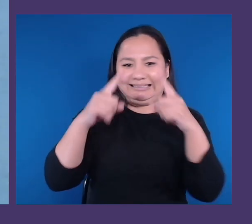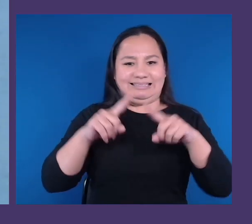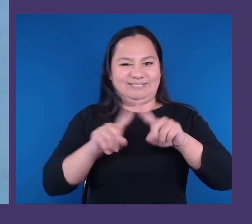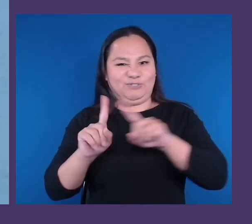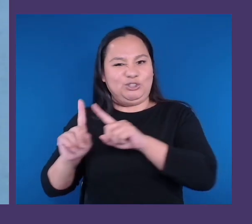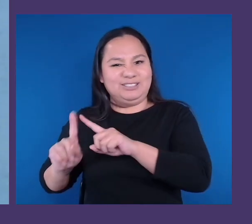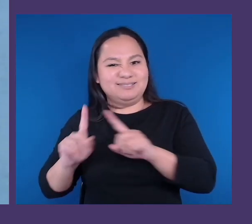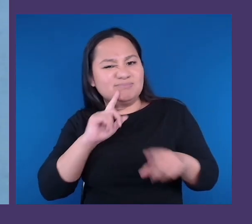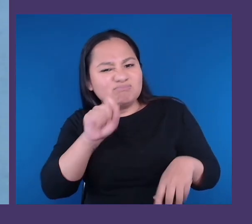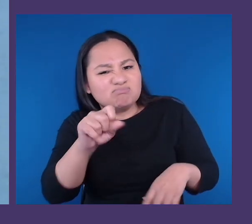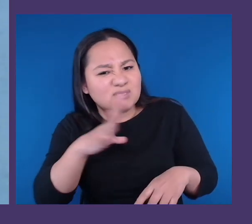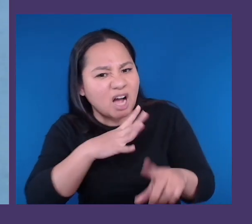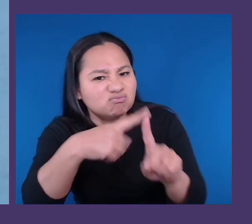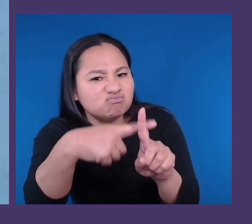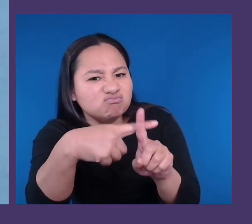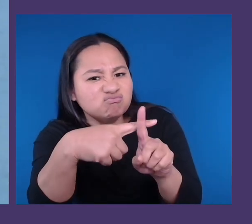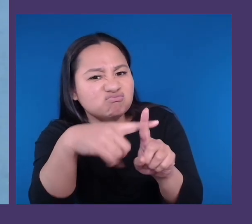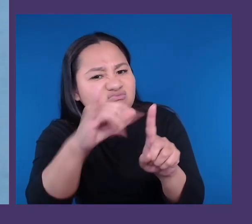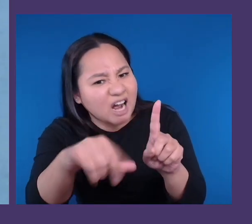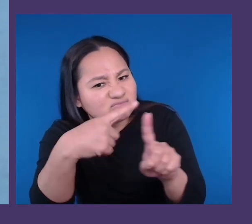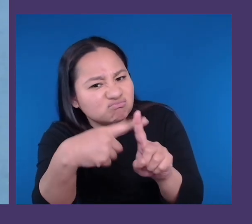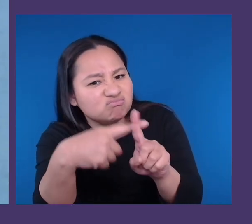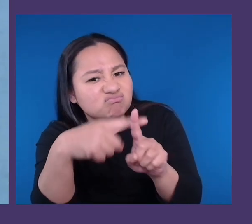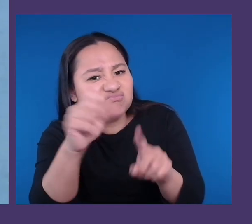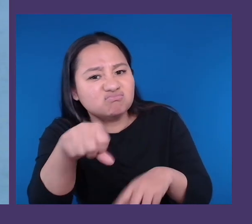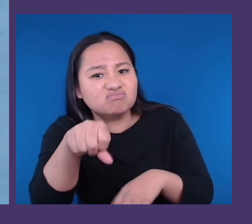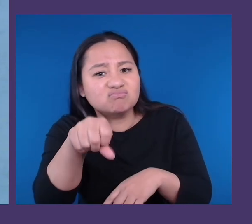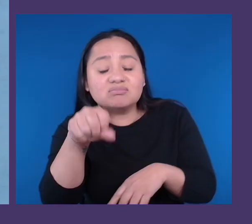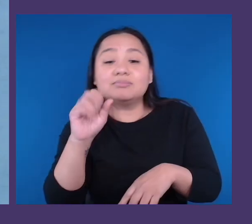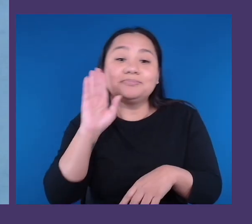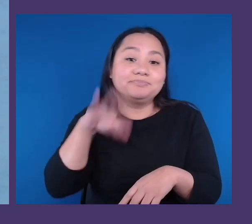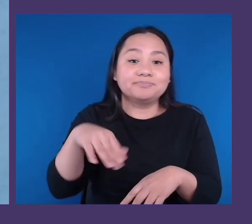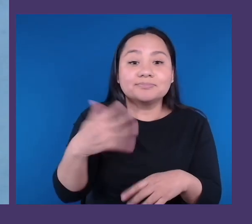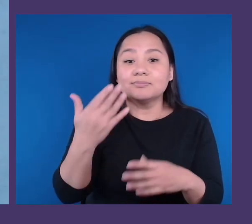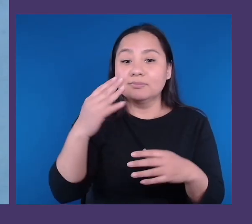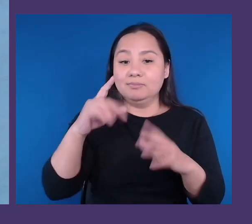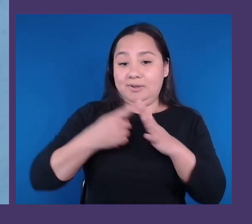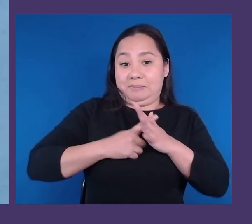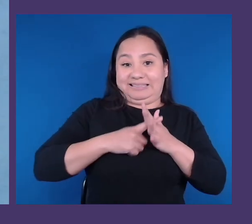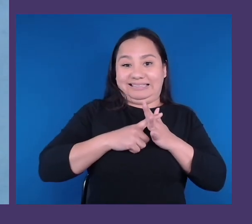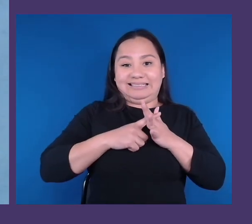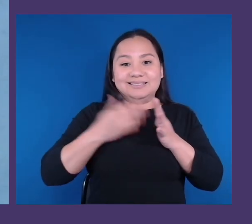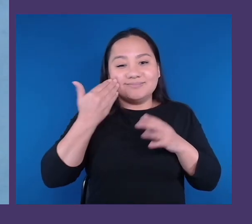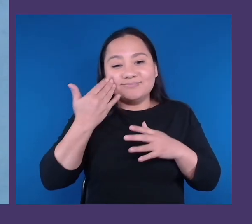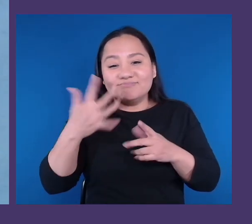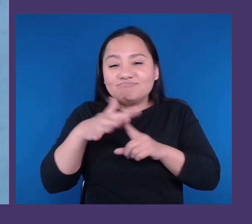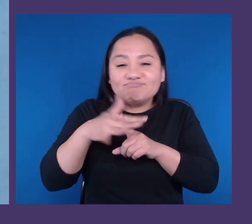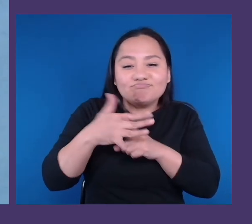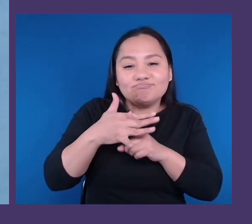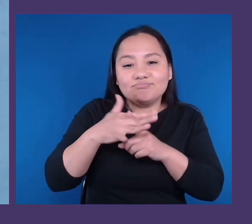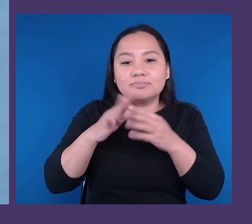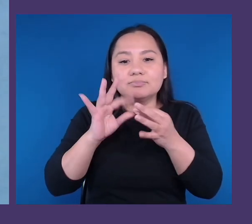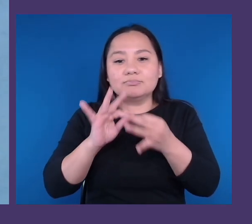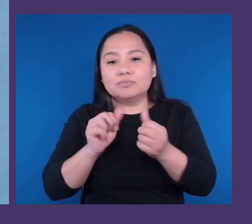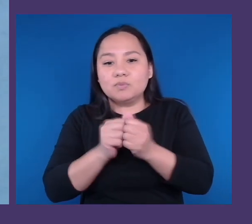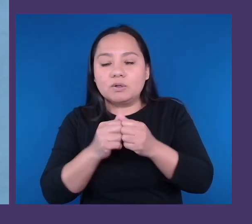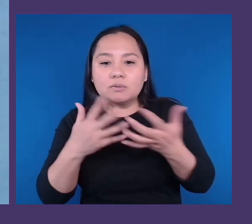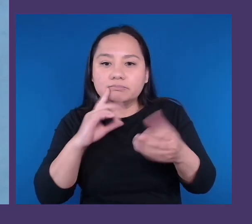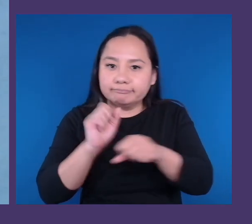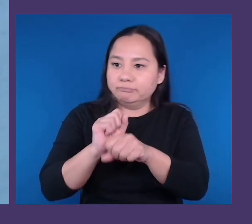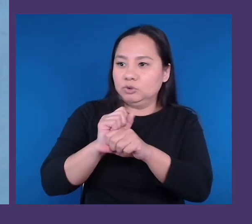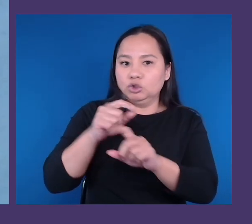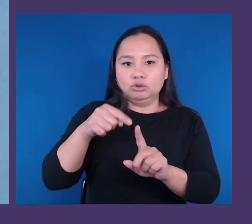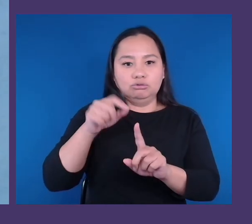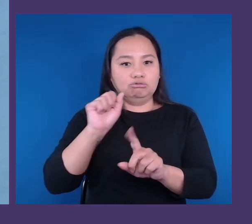also, just, you know, from the beginning, also just context around what the actual job expectations are. Not that copy